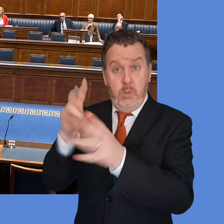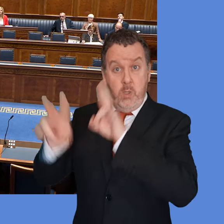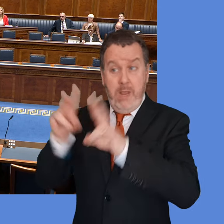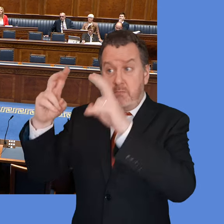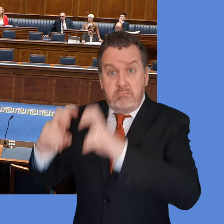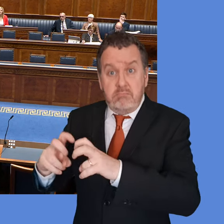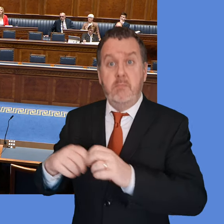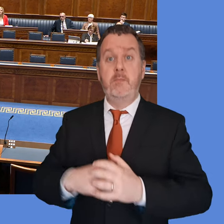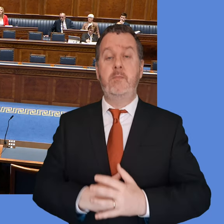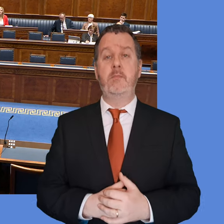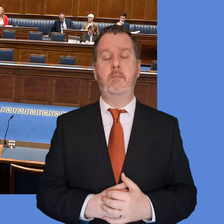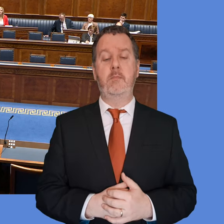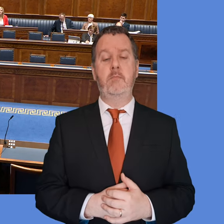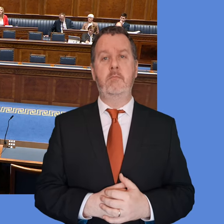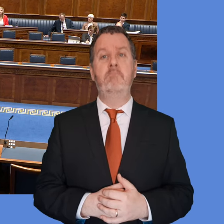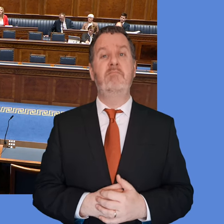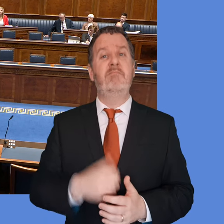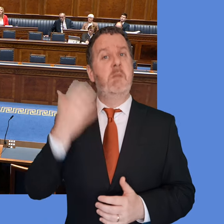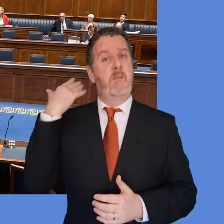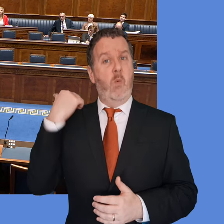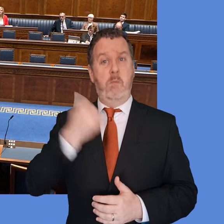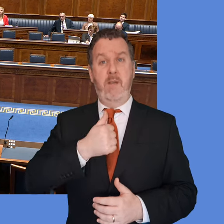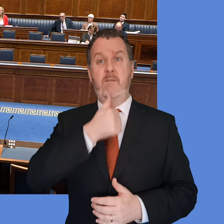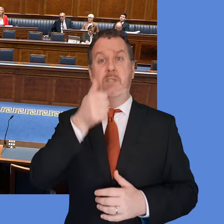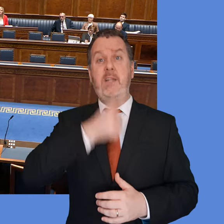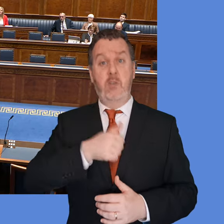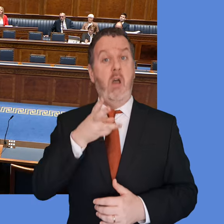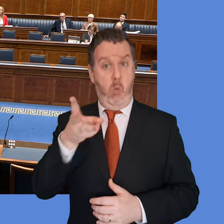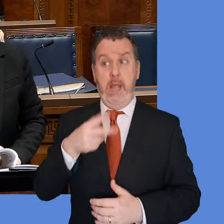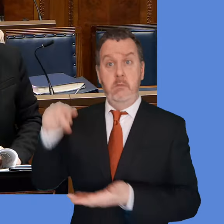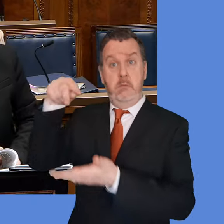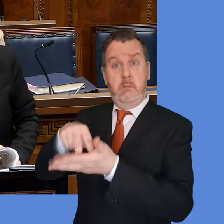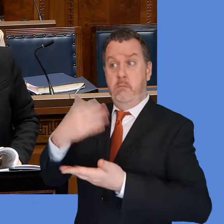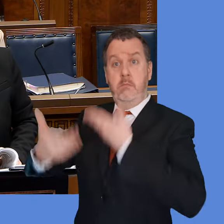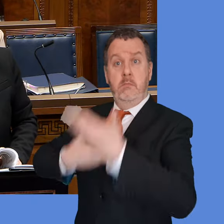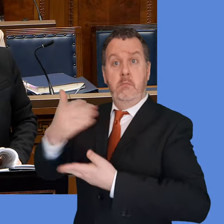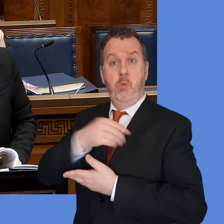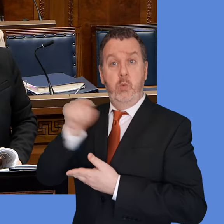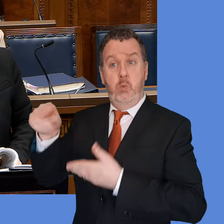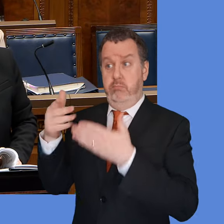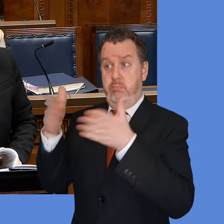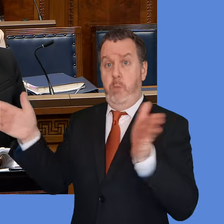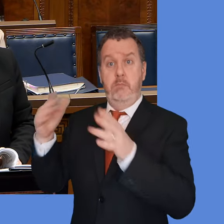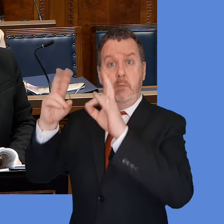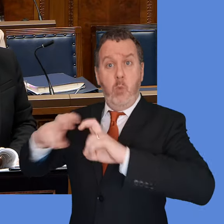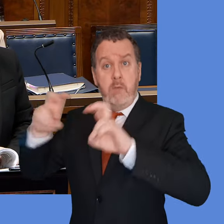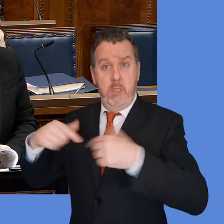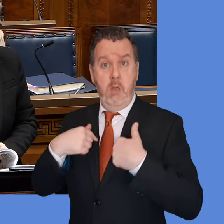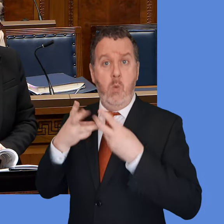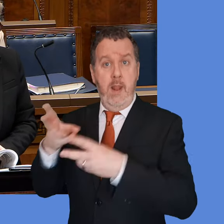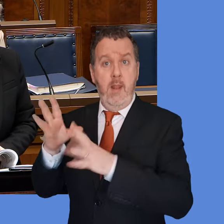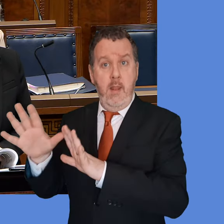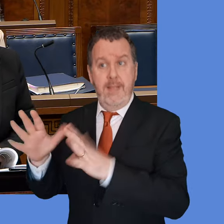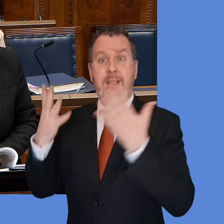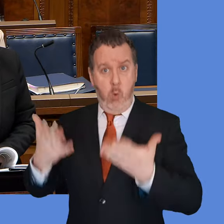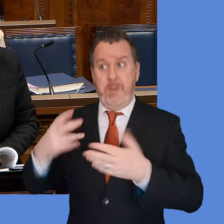As I said in an earlier answer, I am going to speak to the COVID inquiry. That's the form in which we should address all of these things. I can say that